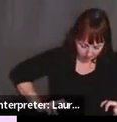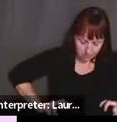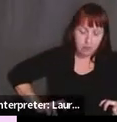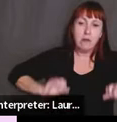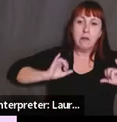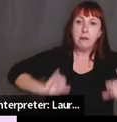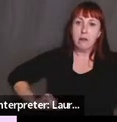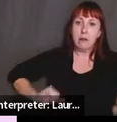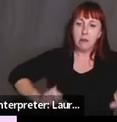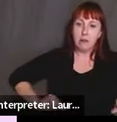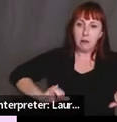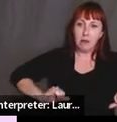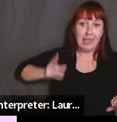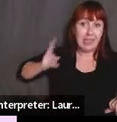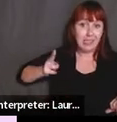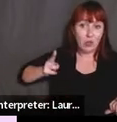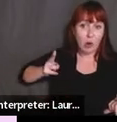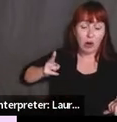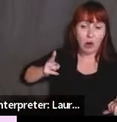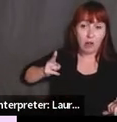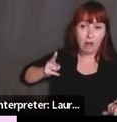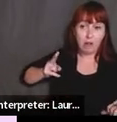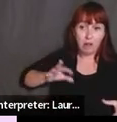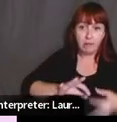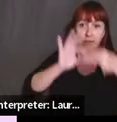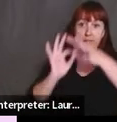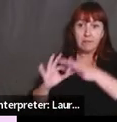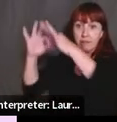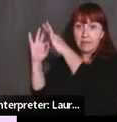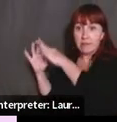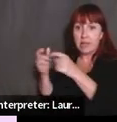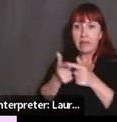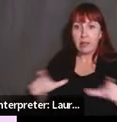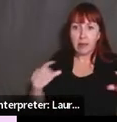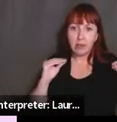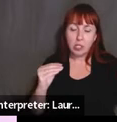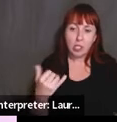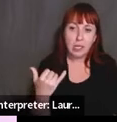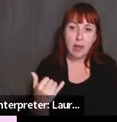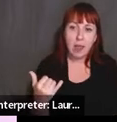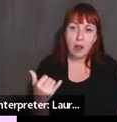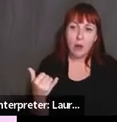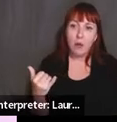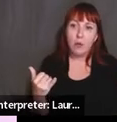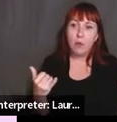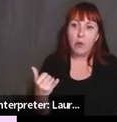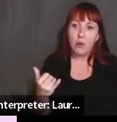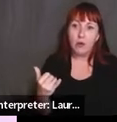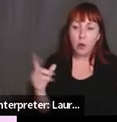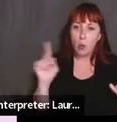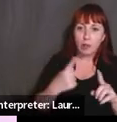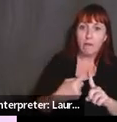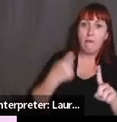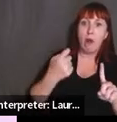that we understand the historical roots and how the language we're teaching, uh, where, uh, we're born. For